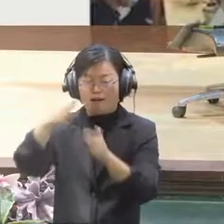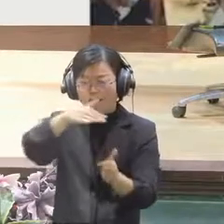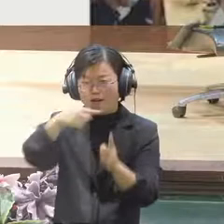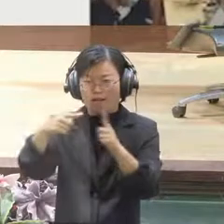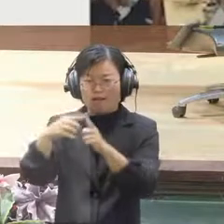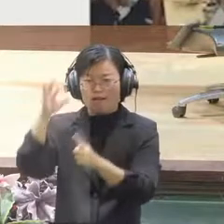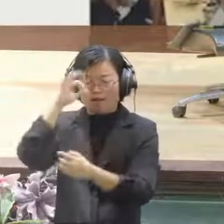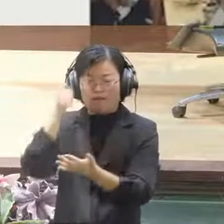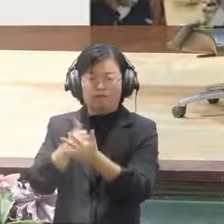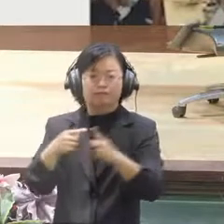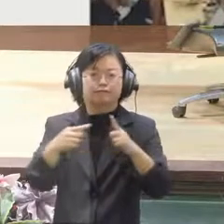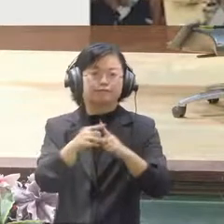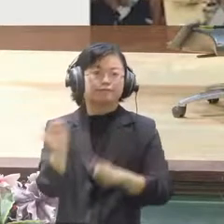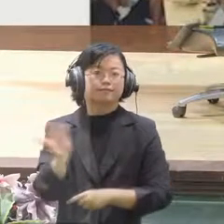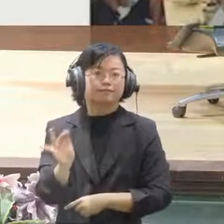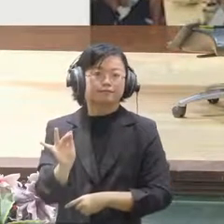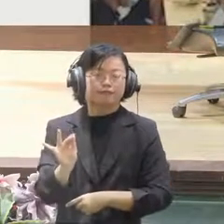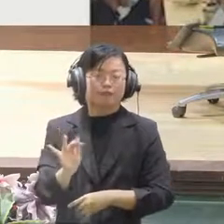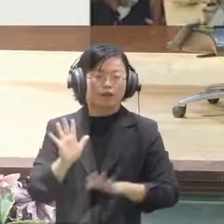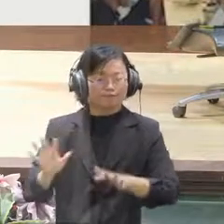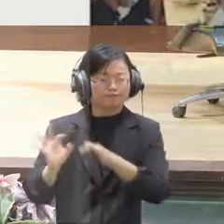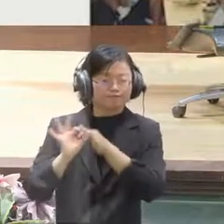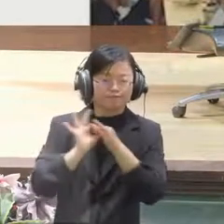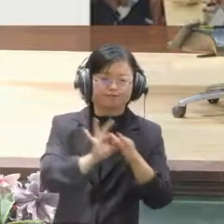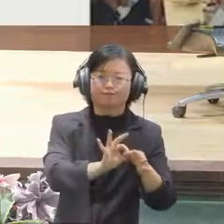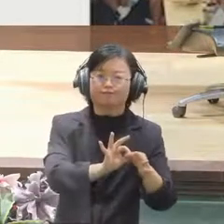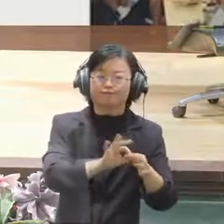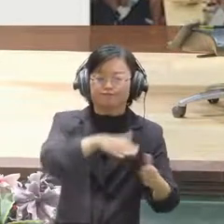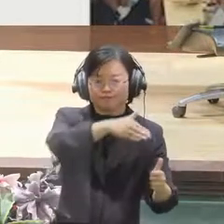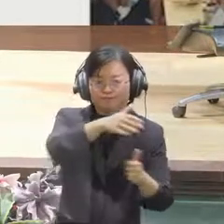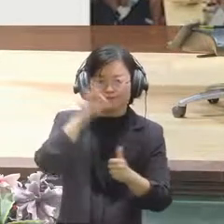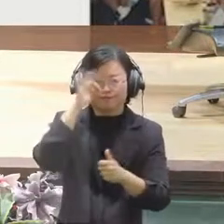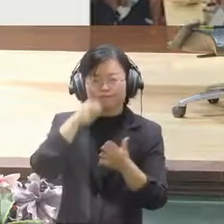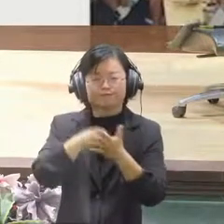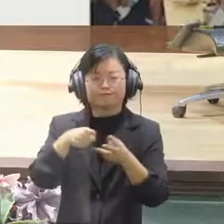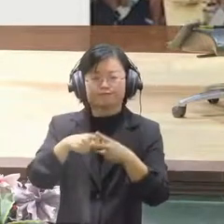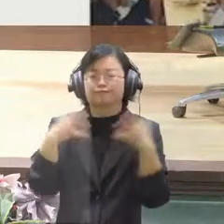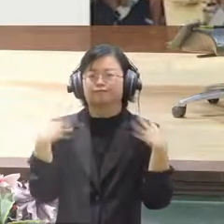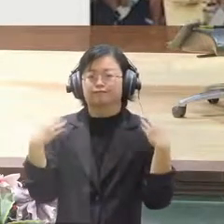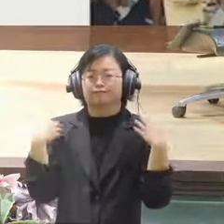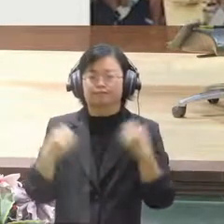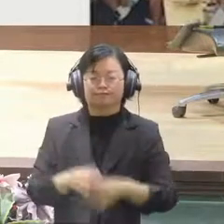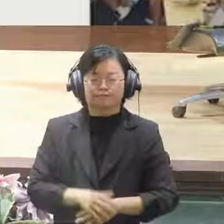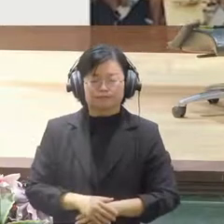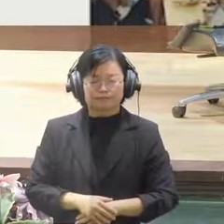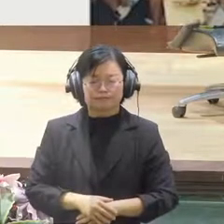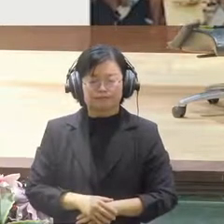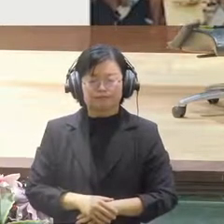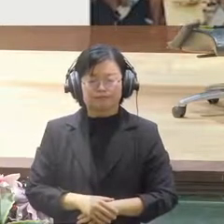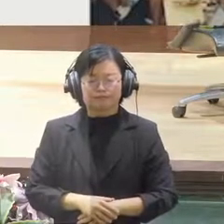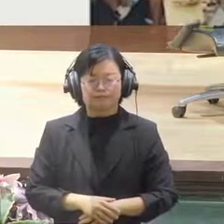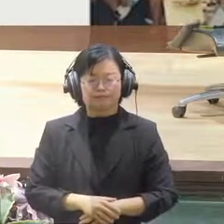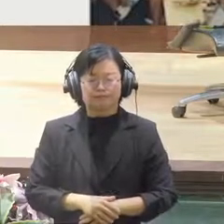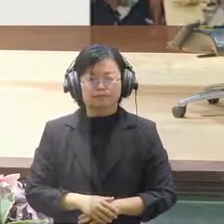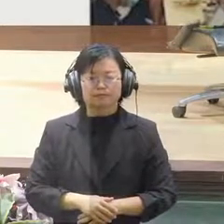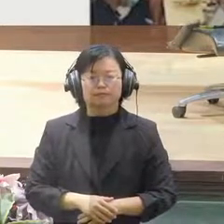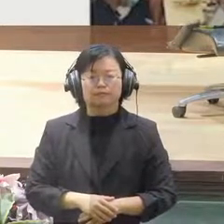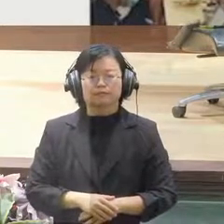And collaborative research is extremely important because we